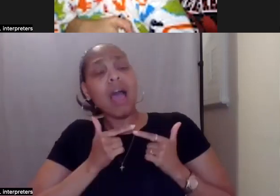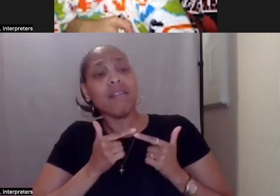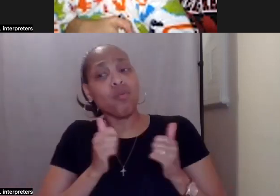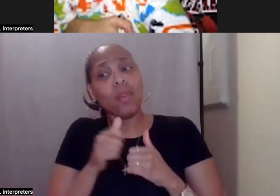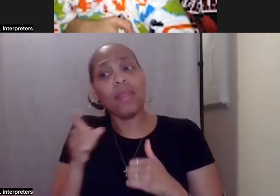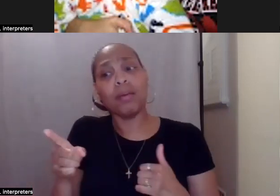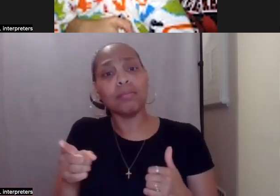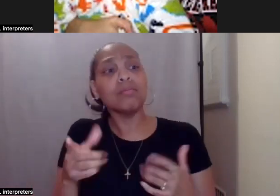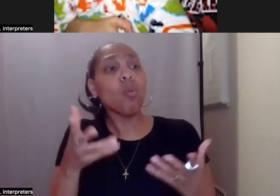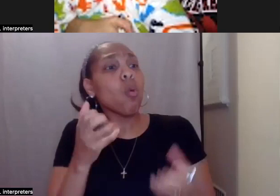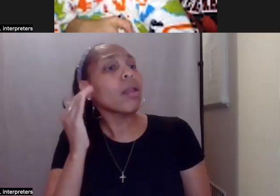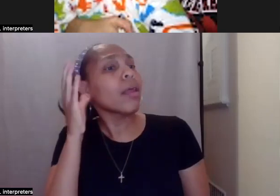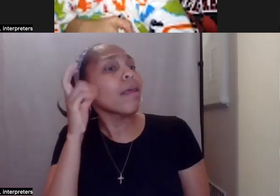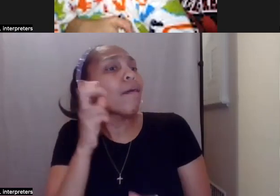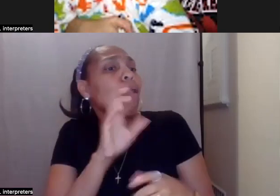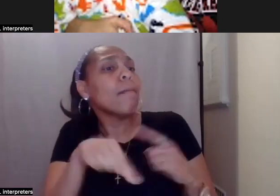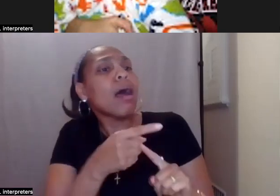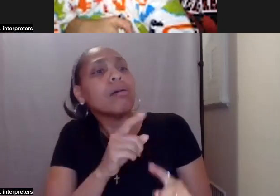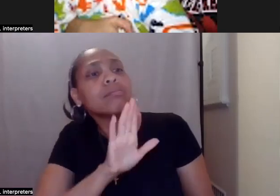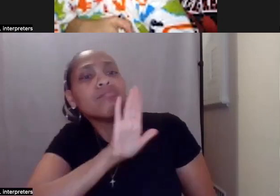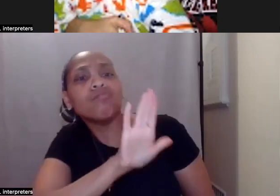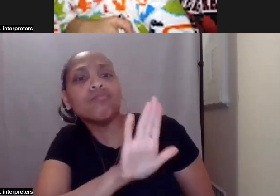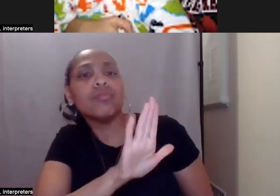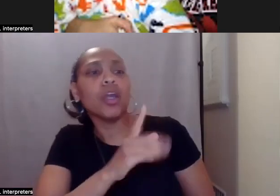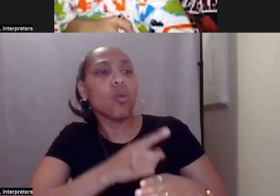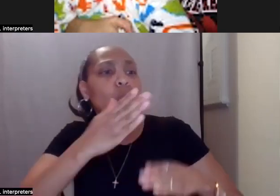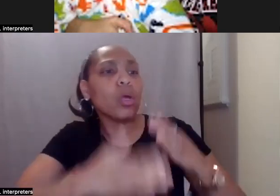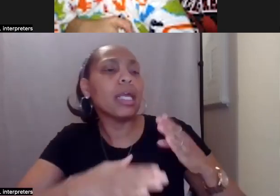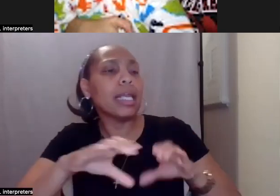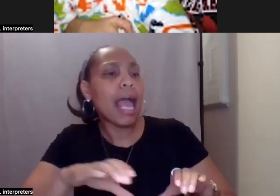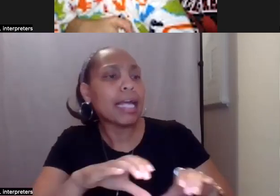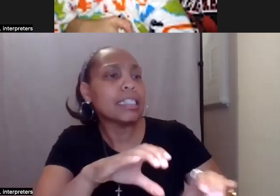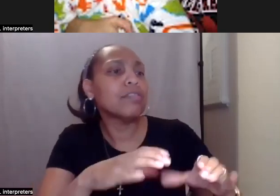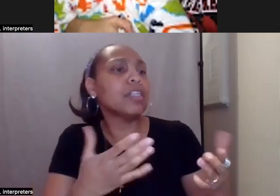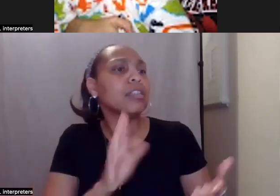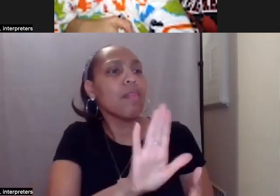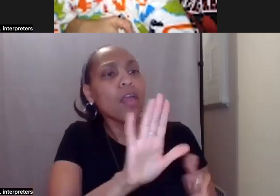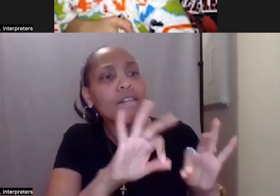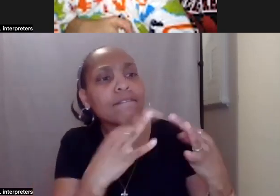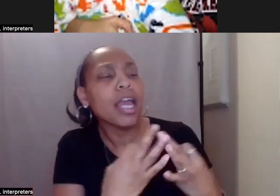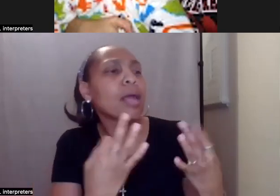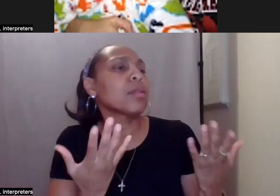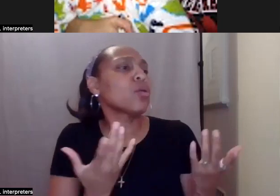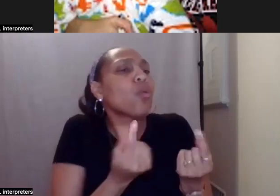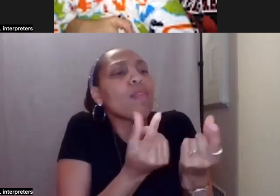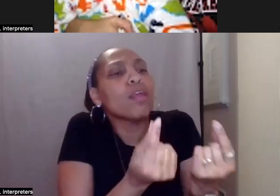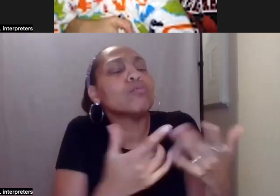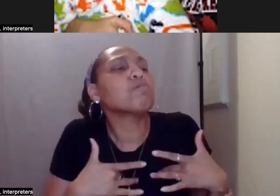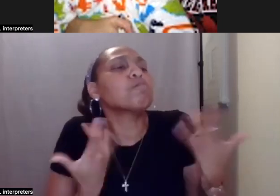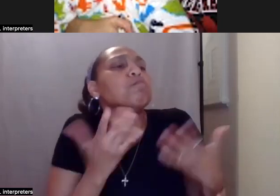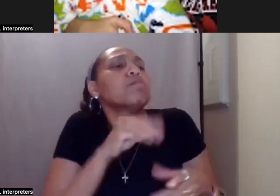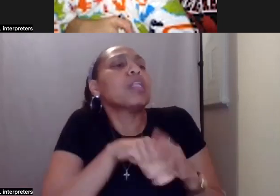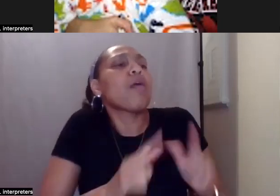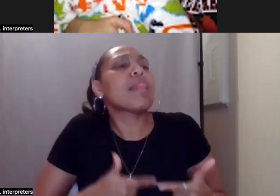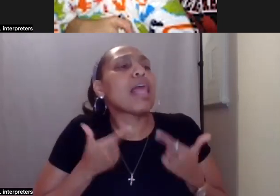and their families. Joe has actually accompanied two of his past support staff to purchase engagement rings for